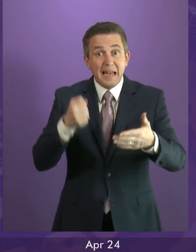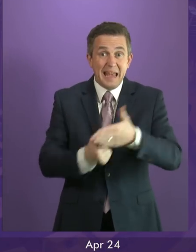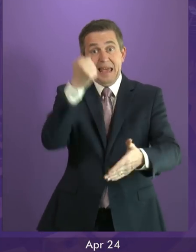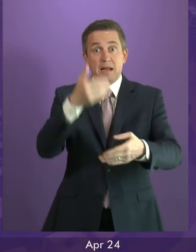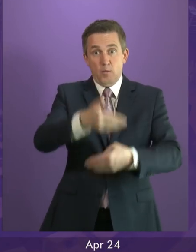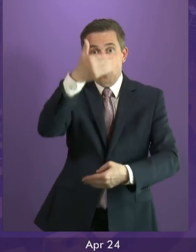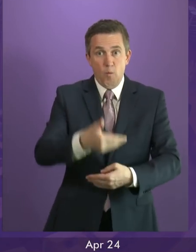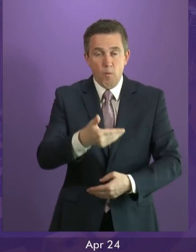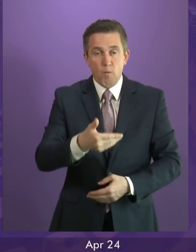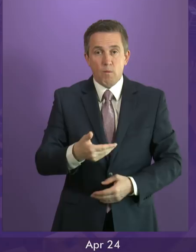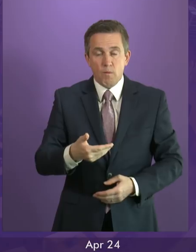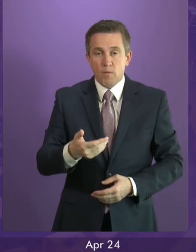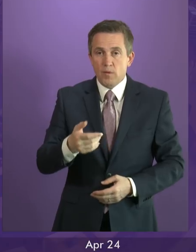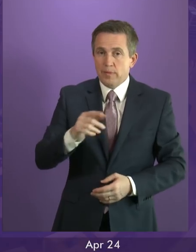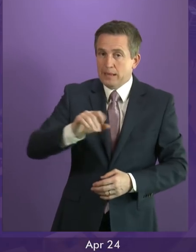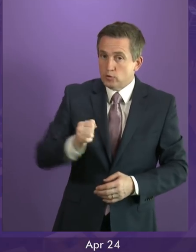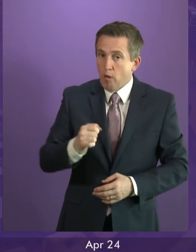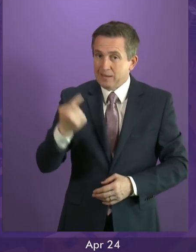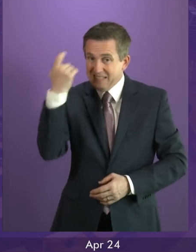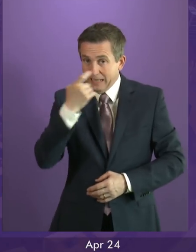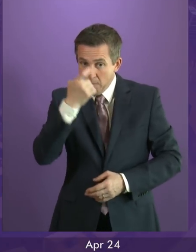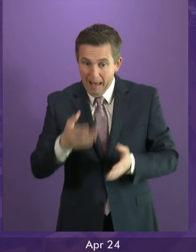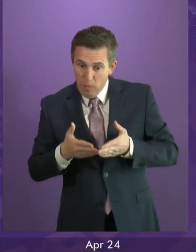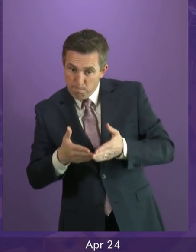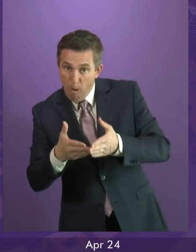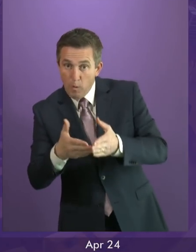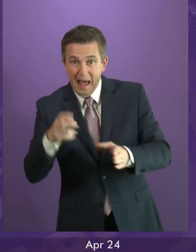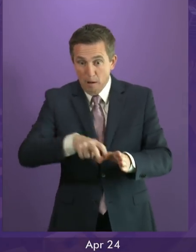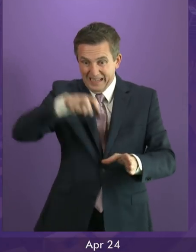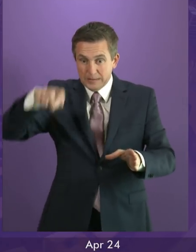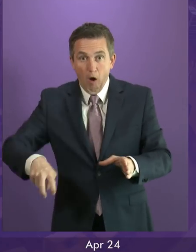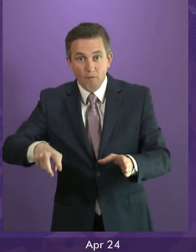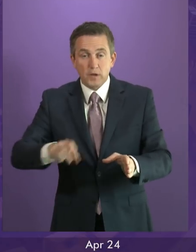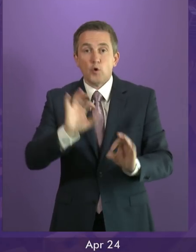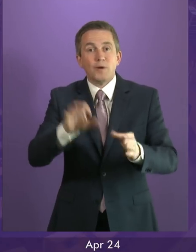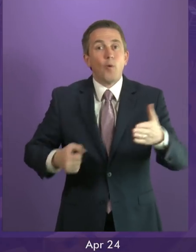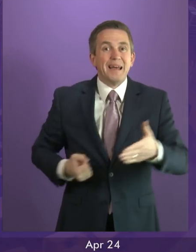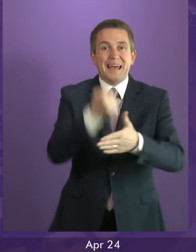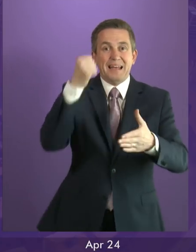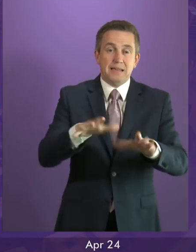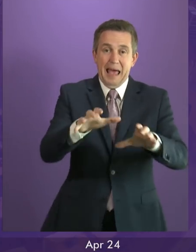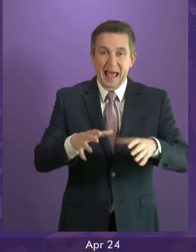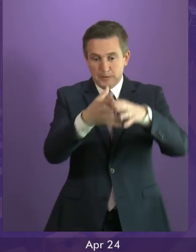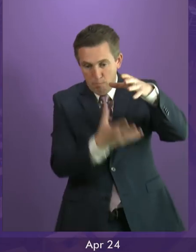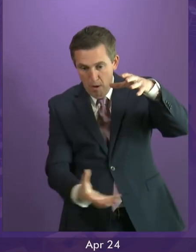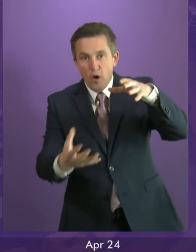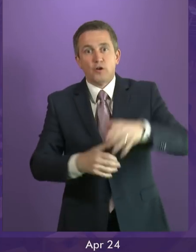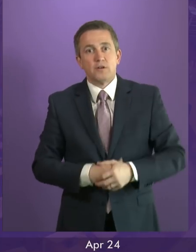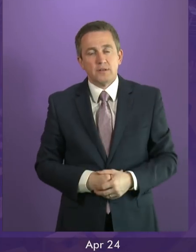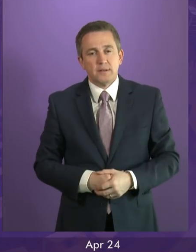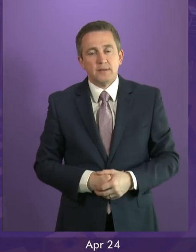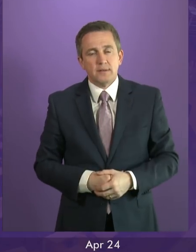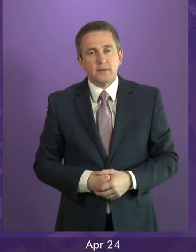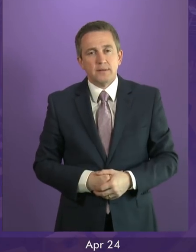then what we in Scotland should be considering is how we get off the boat and not sail into the iceberg. There is, I